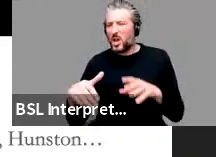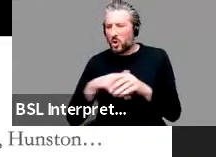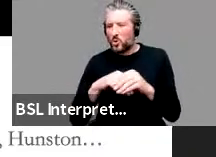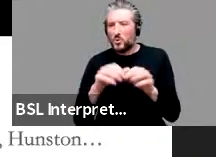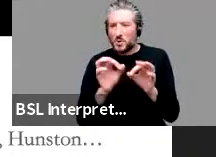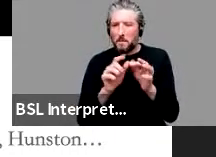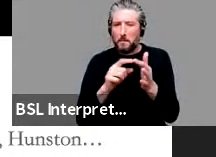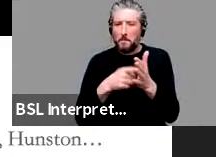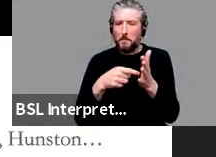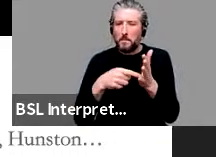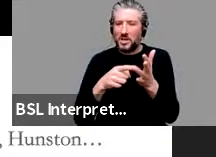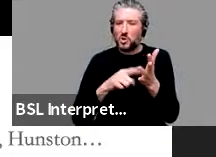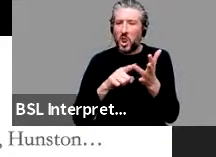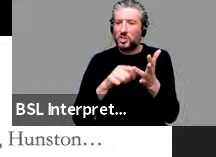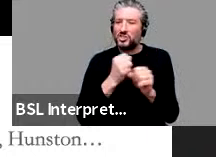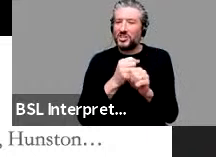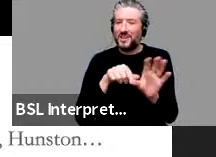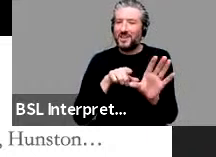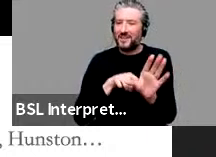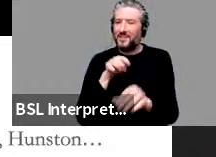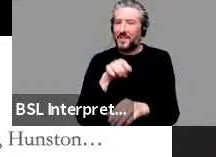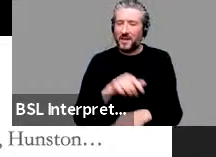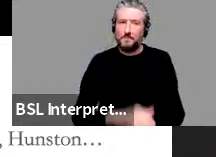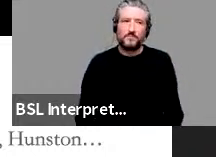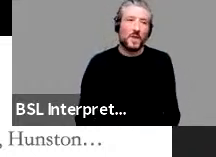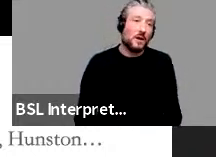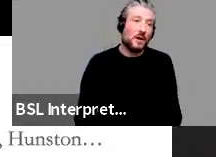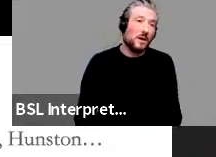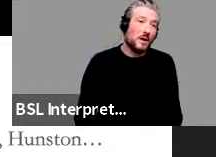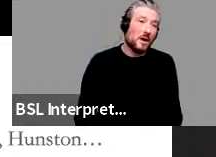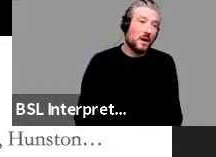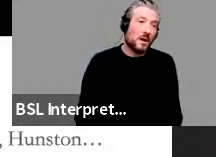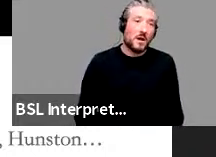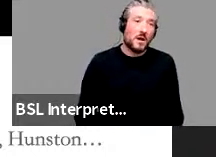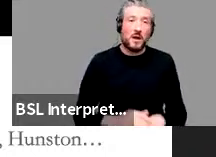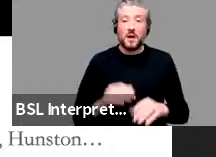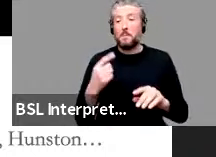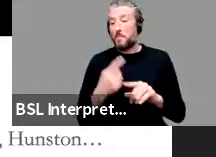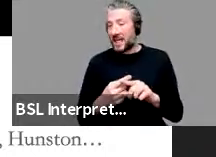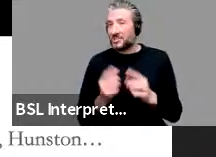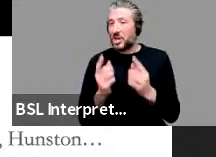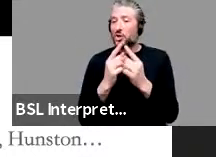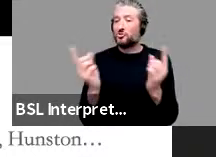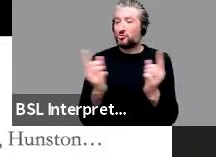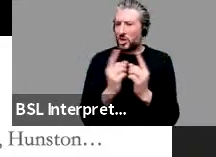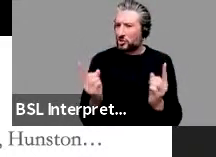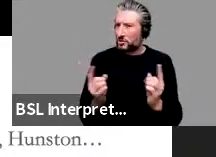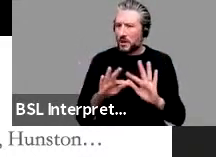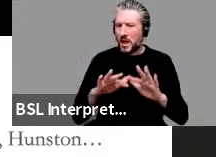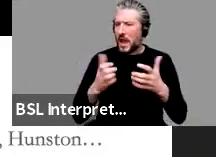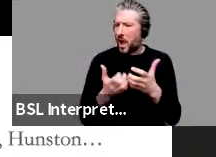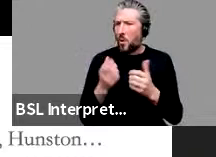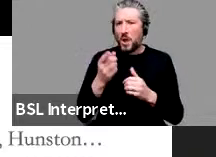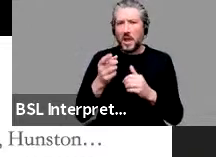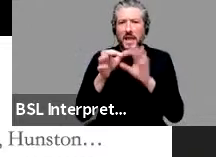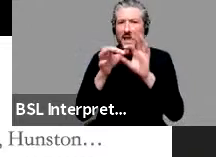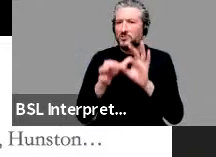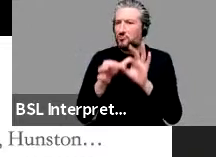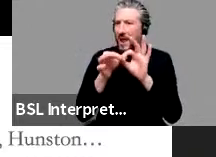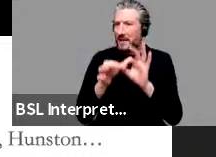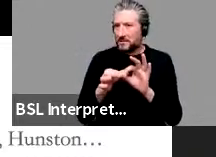Of course, we have to explain how constructions interact and that's been the traditional topic of syntacticians.